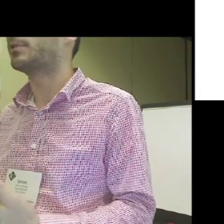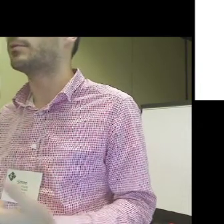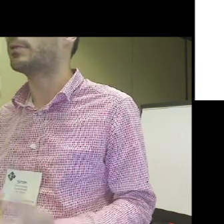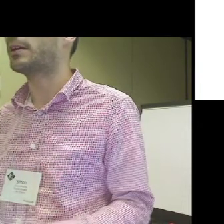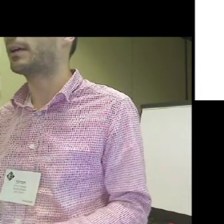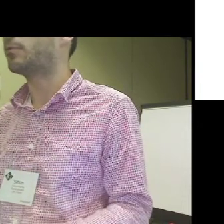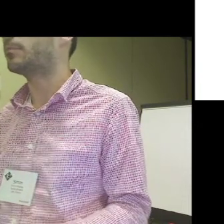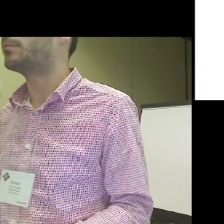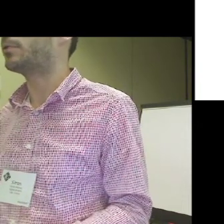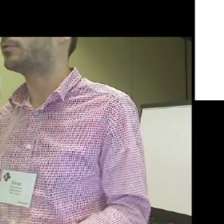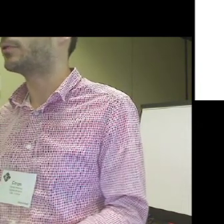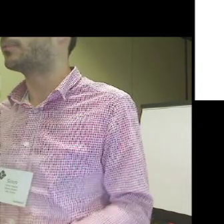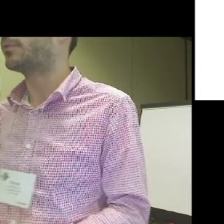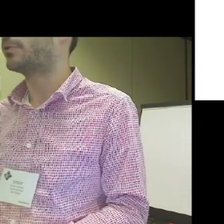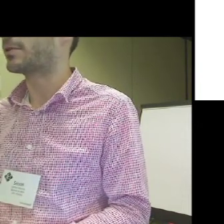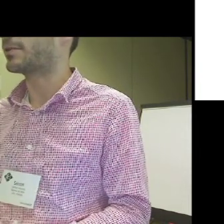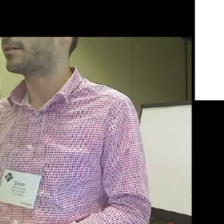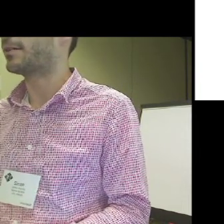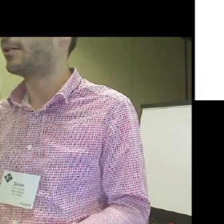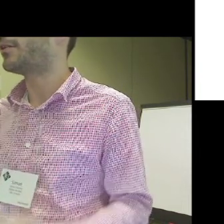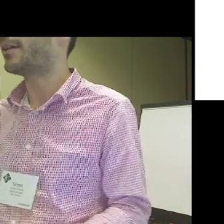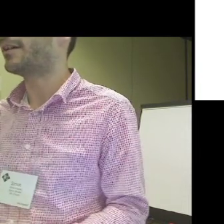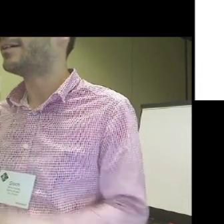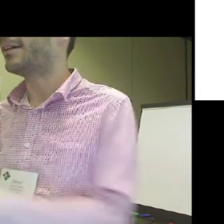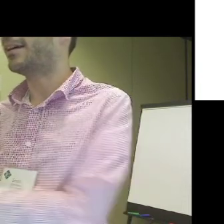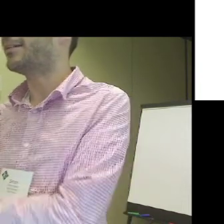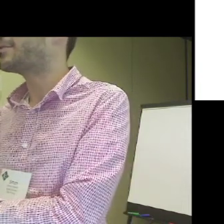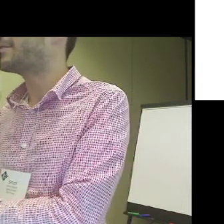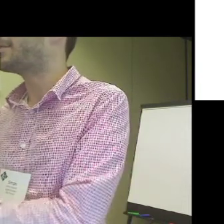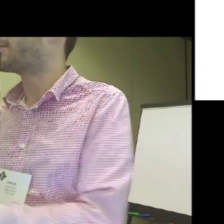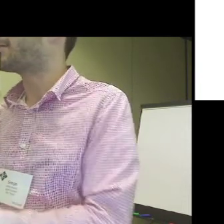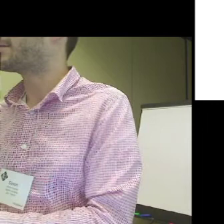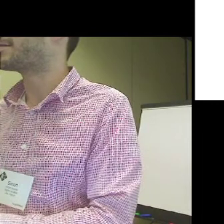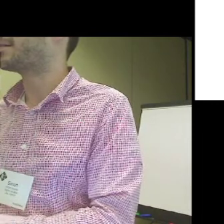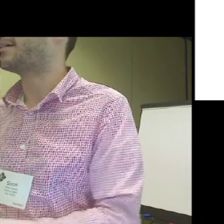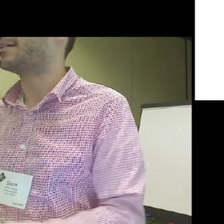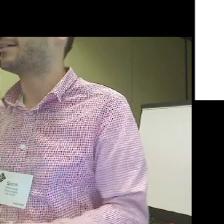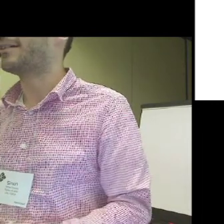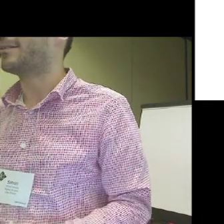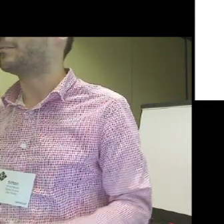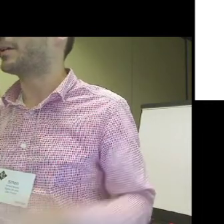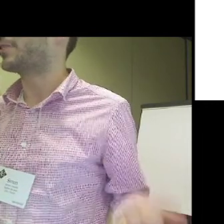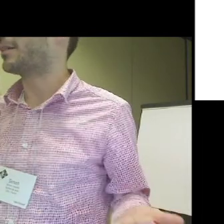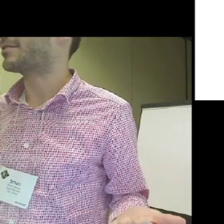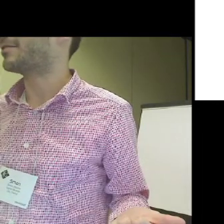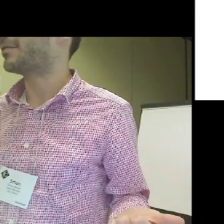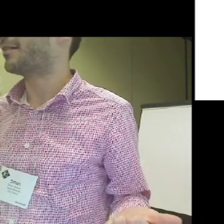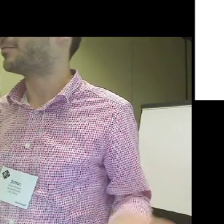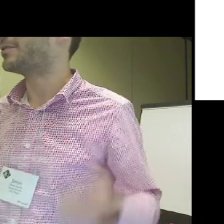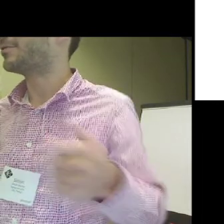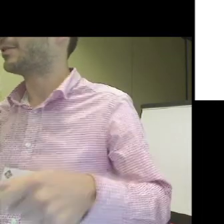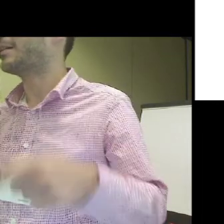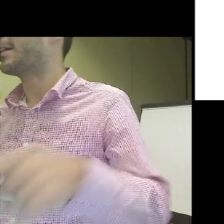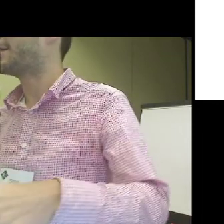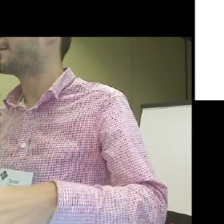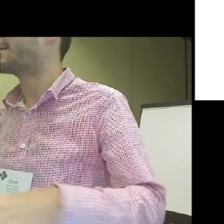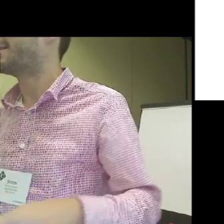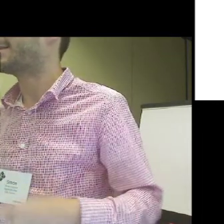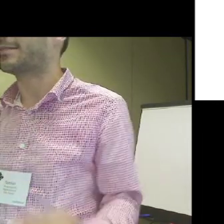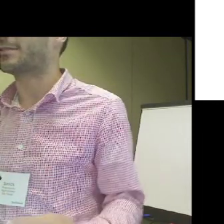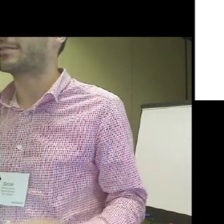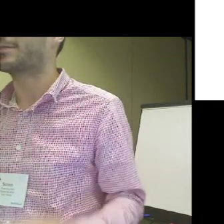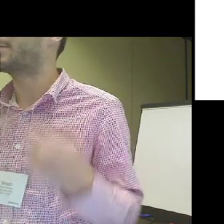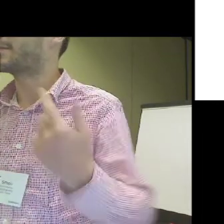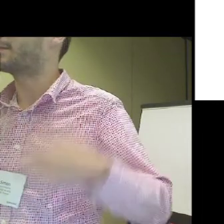us, but it really came from people who come to us and say, oh yeah, I use this for this and my child is not deaf, but he's really like